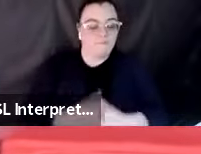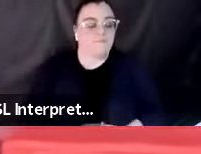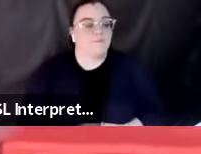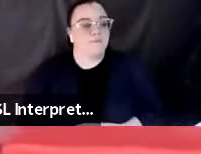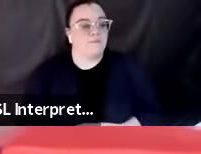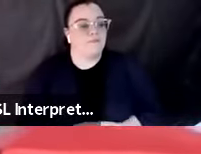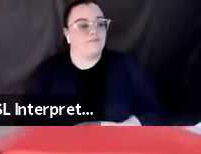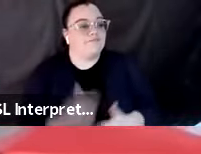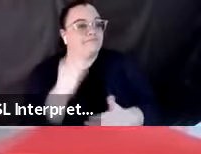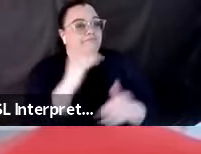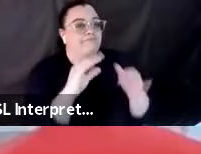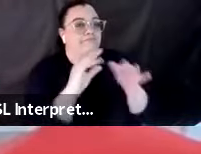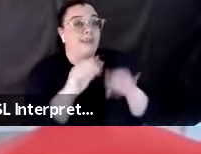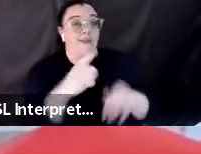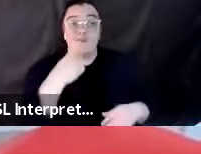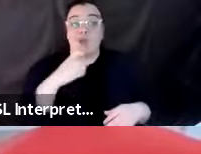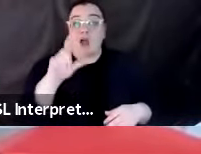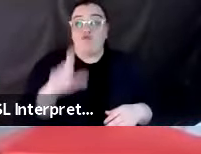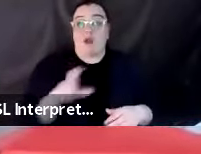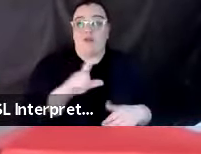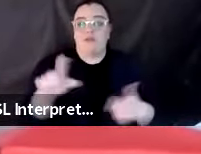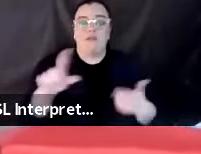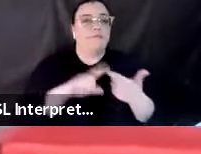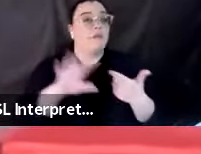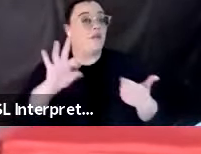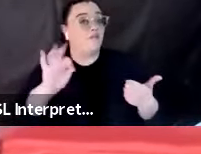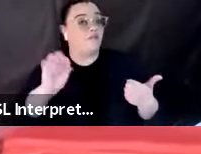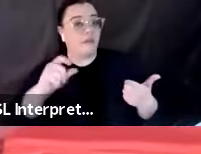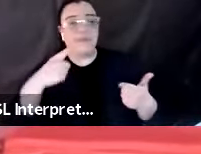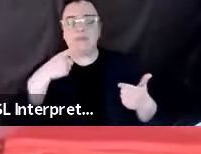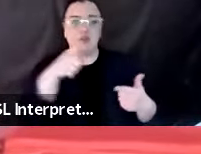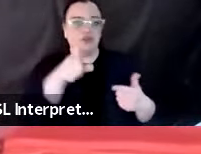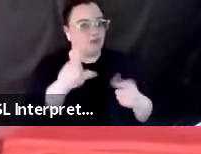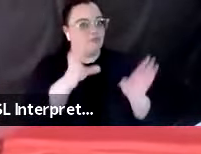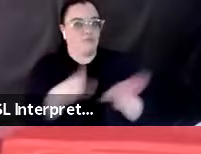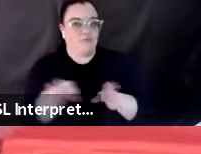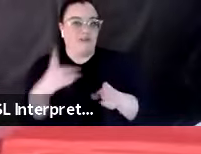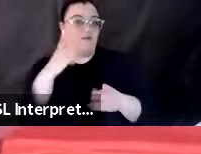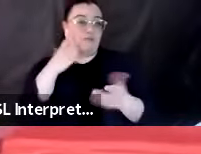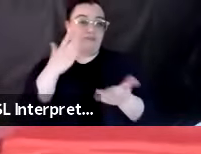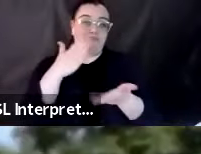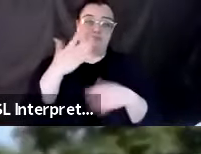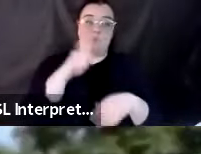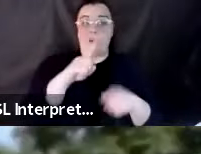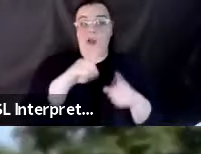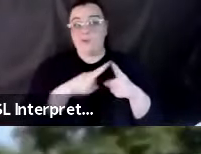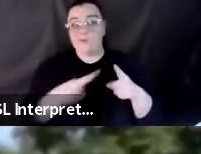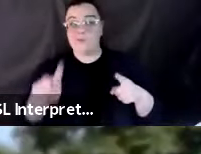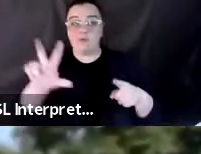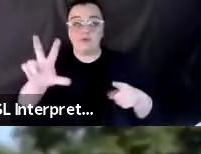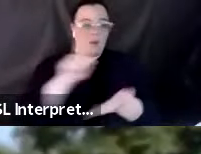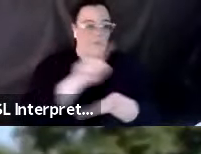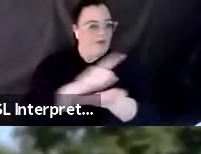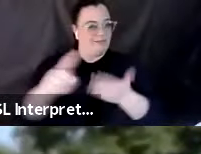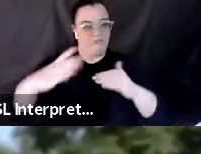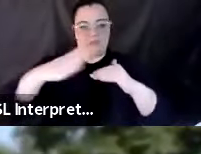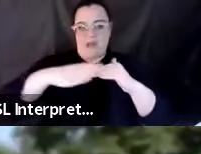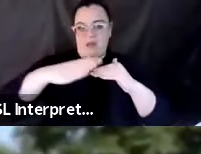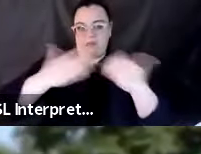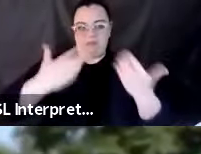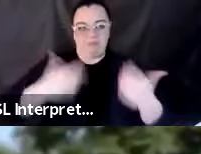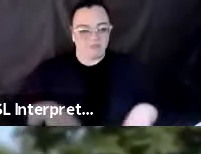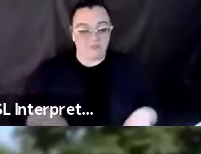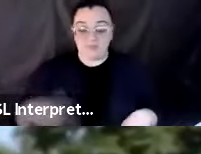FEMA, they all say be prepared for at least one week to three weeks minimum. With our neighborhood team